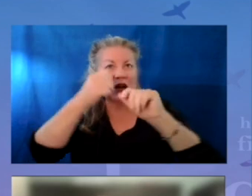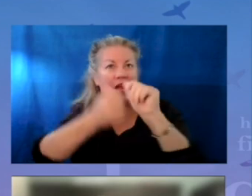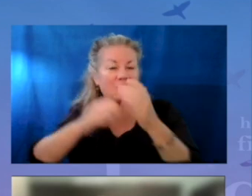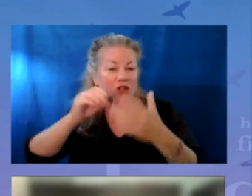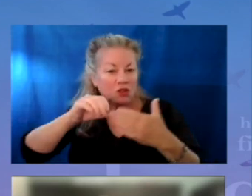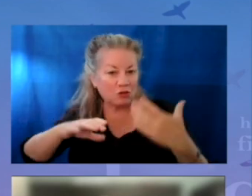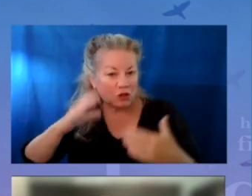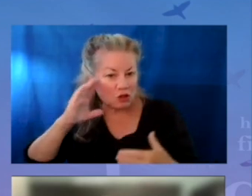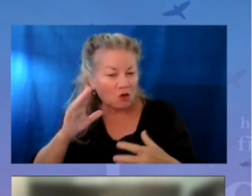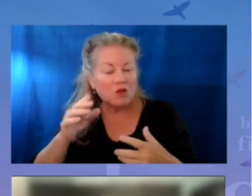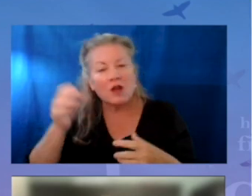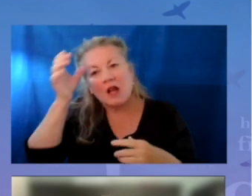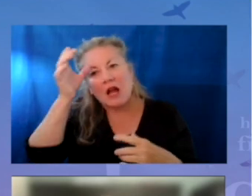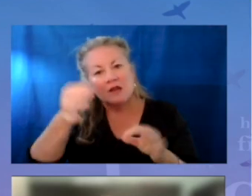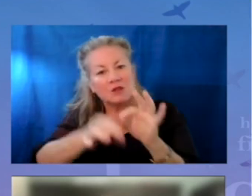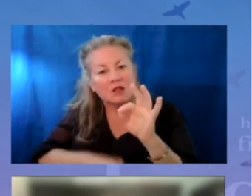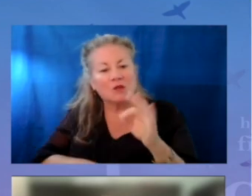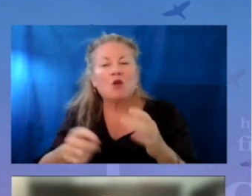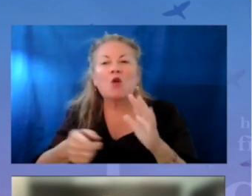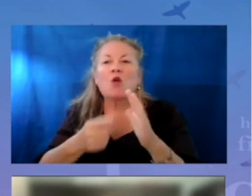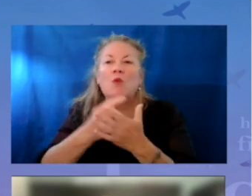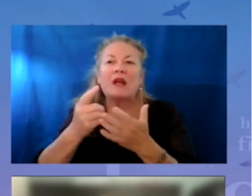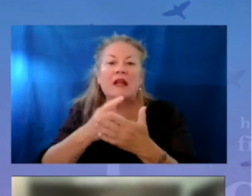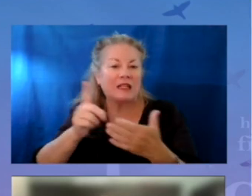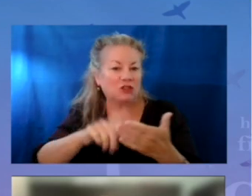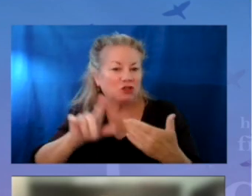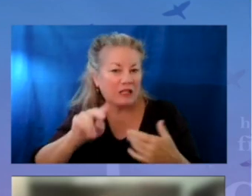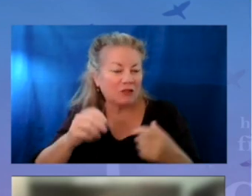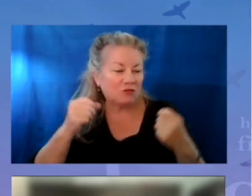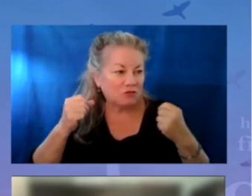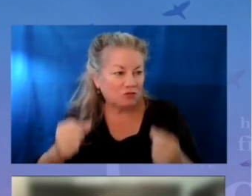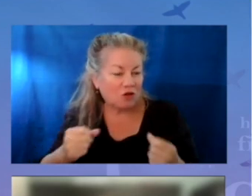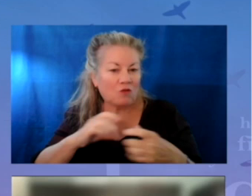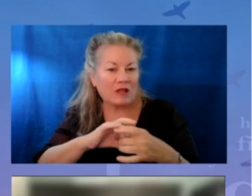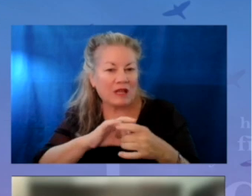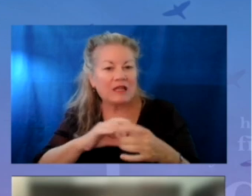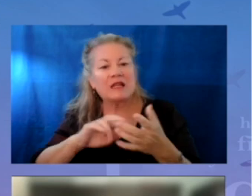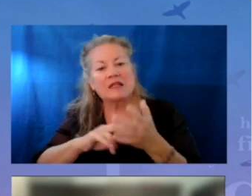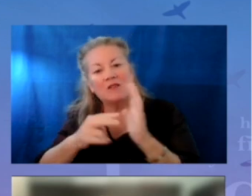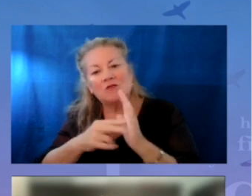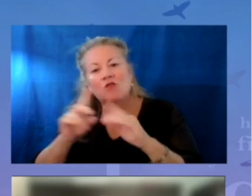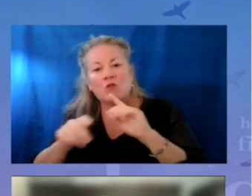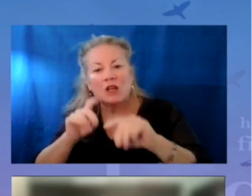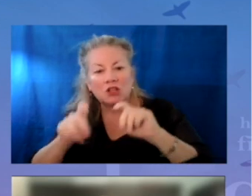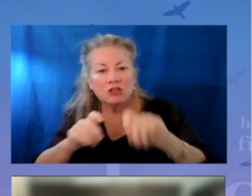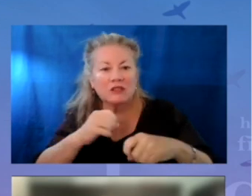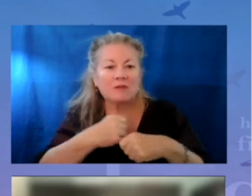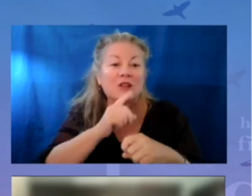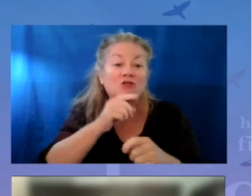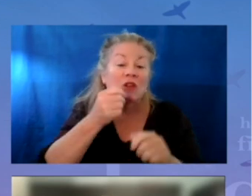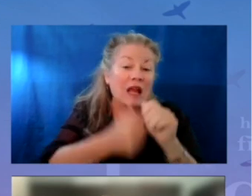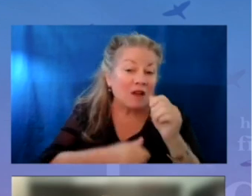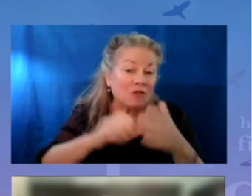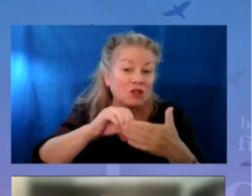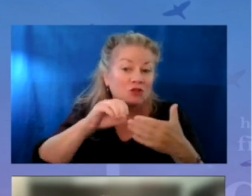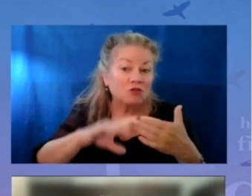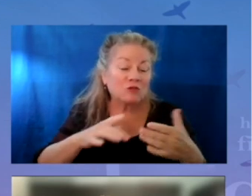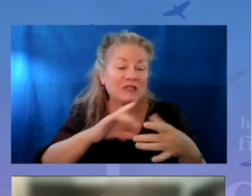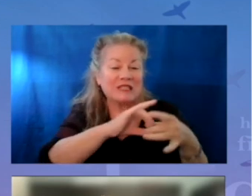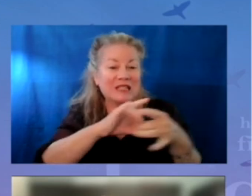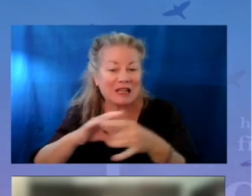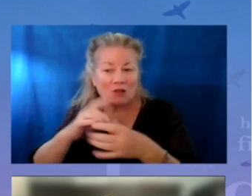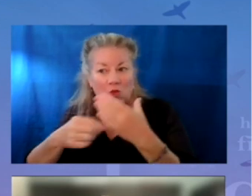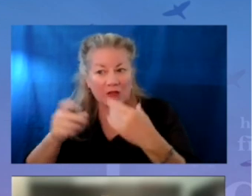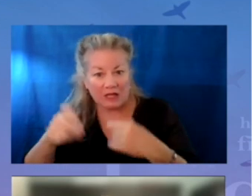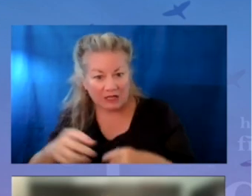The concept was really simple, weekly check-ins to build strong relationships and intentional questions to make sure every student was connected